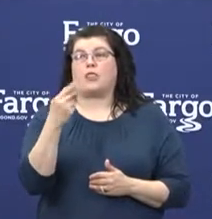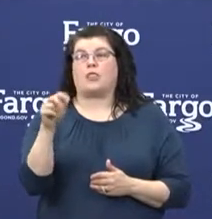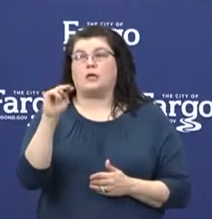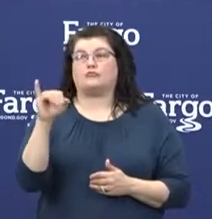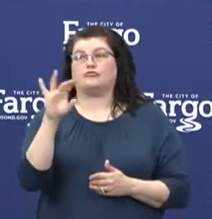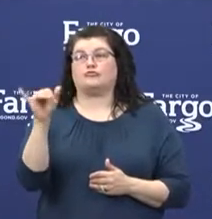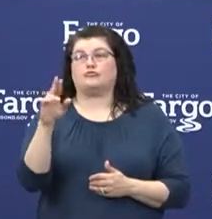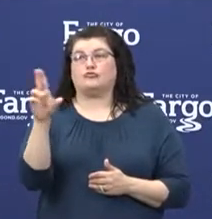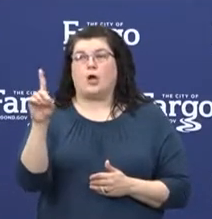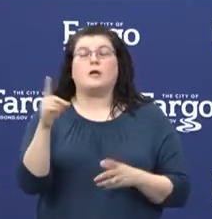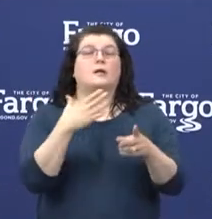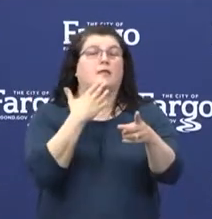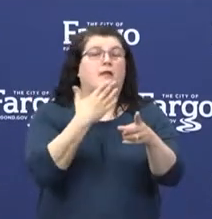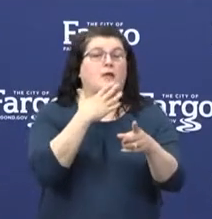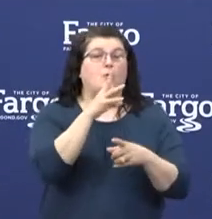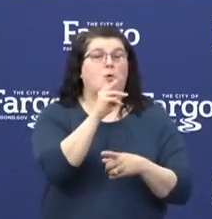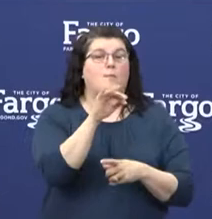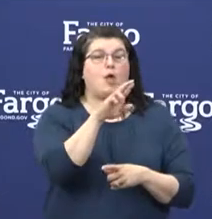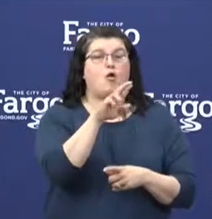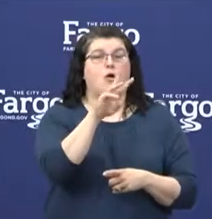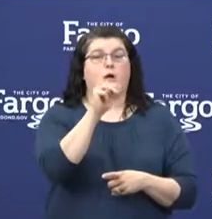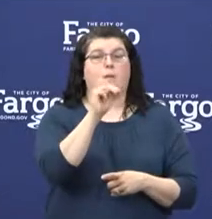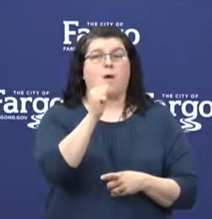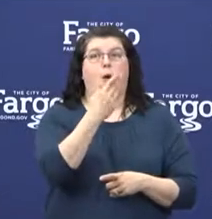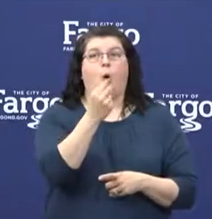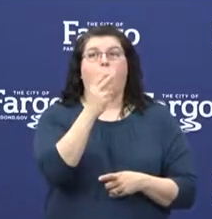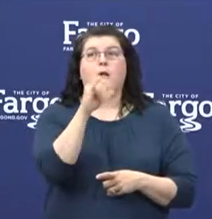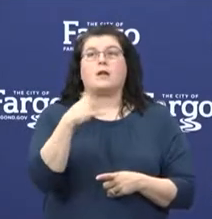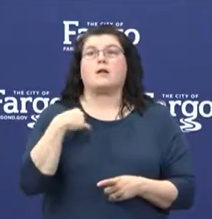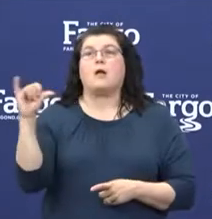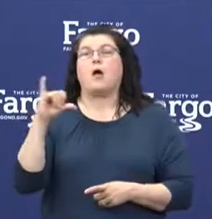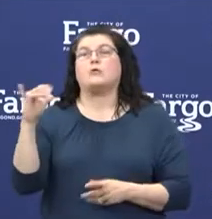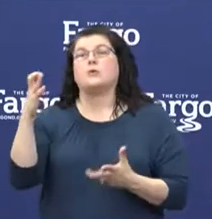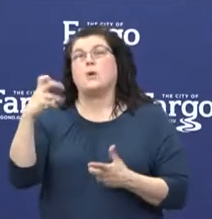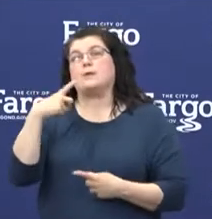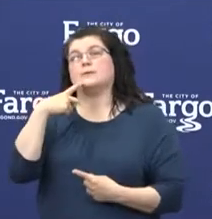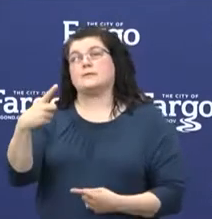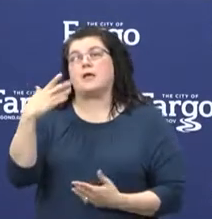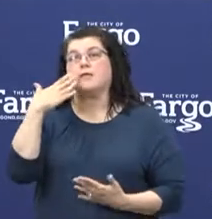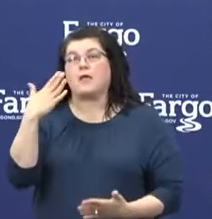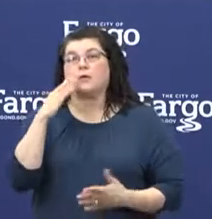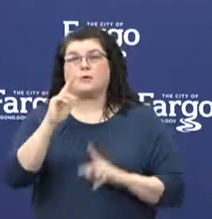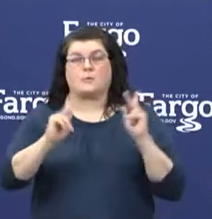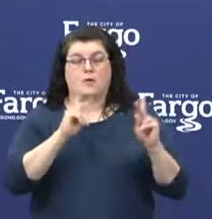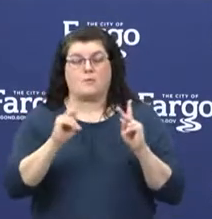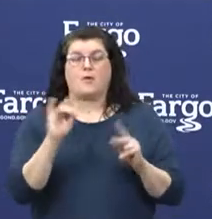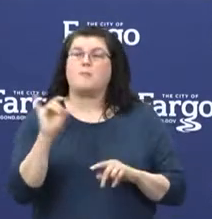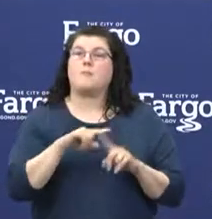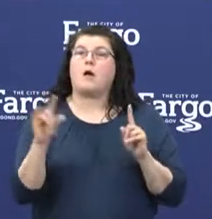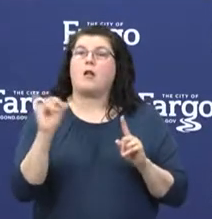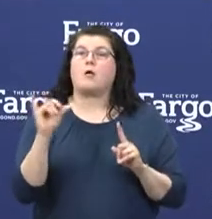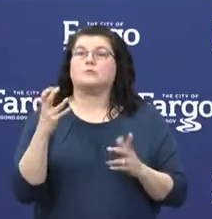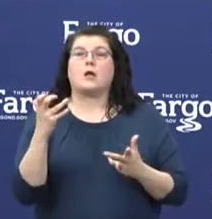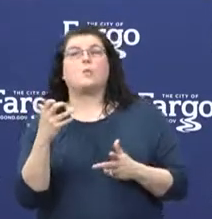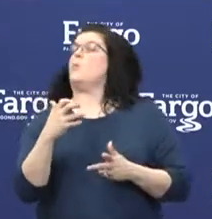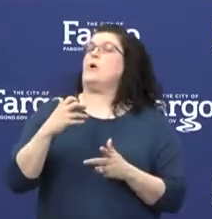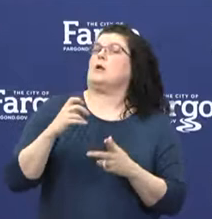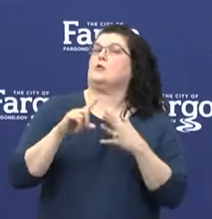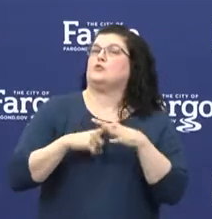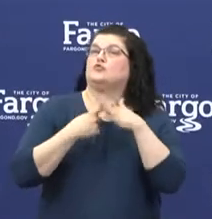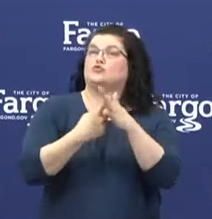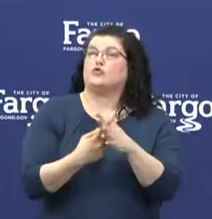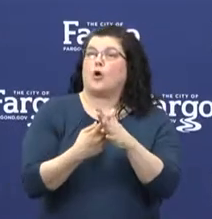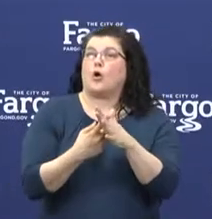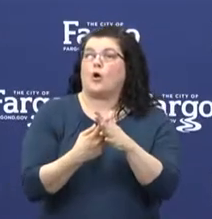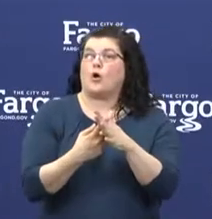Thank you, Mayor Mahoney. I got a few shout outs here, but I also want to begin just by saying a big